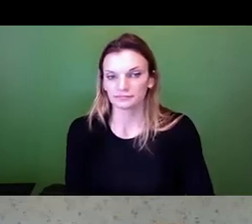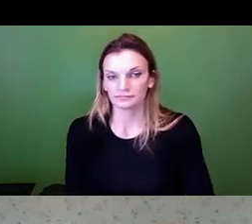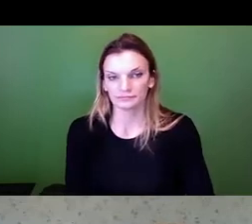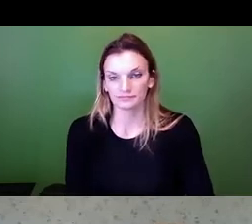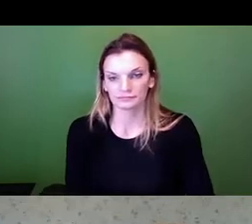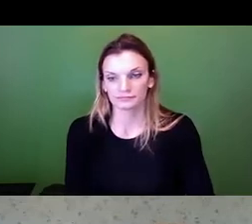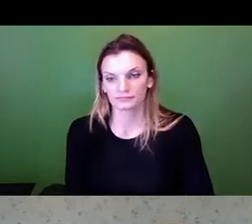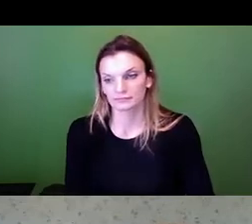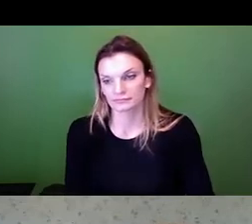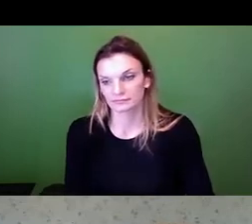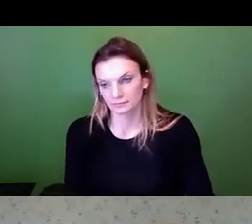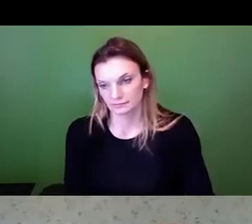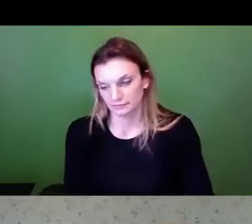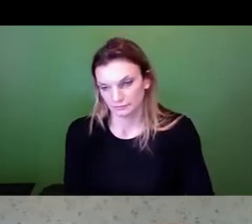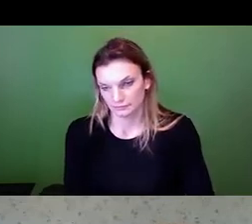Okay,